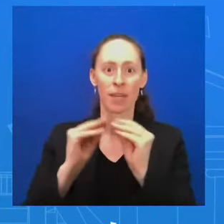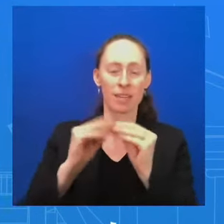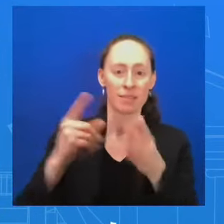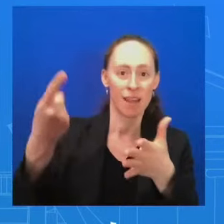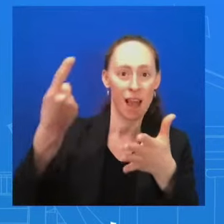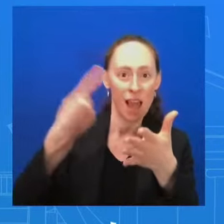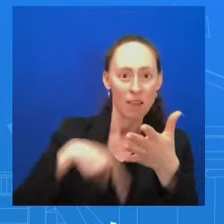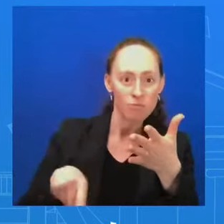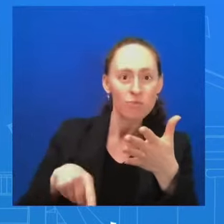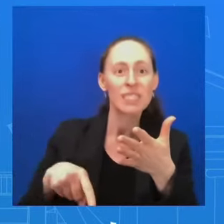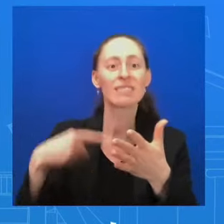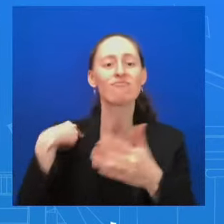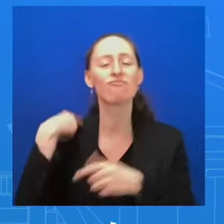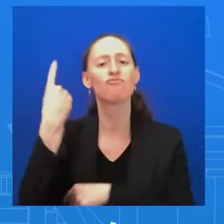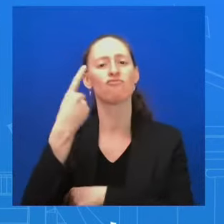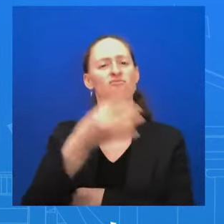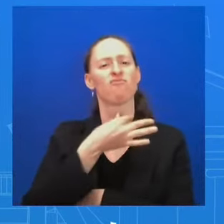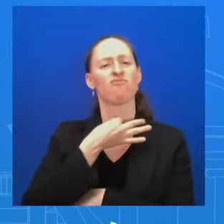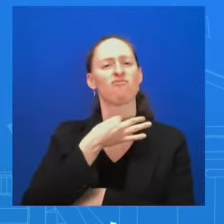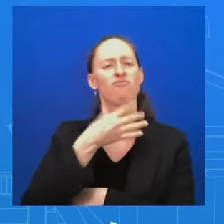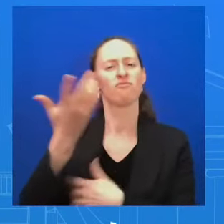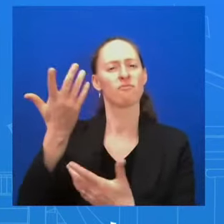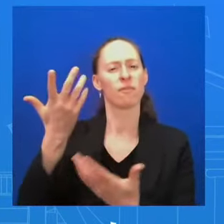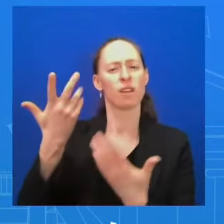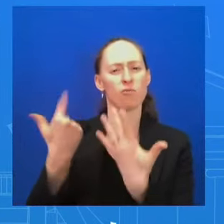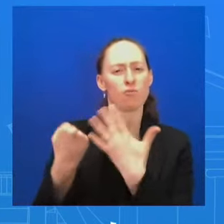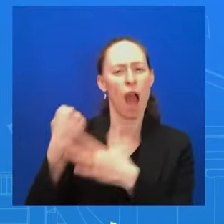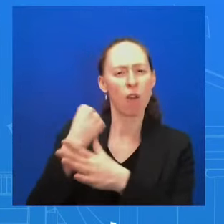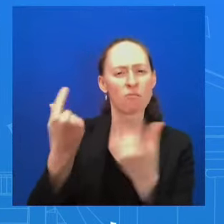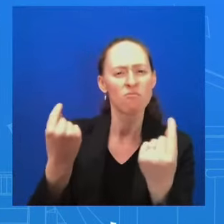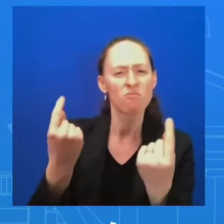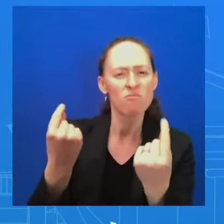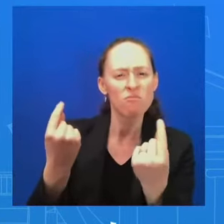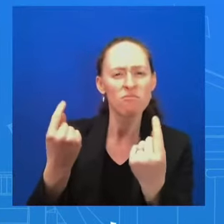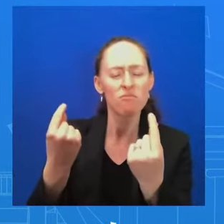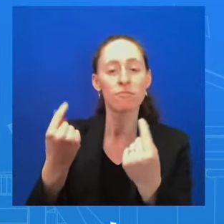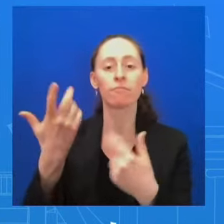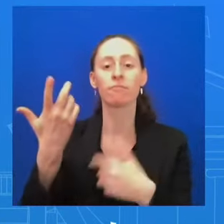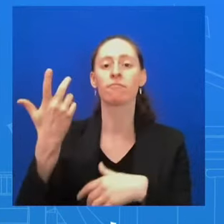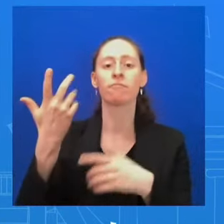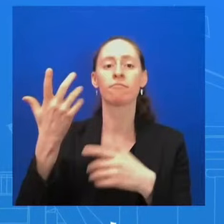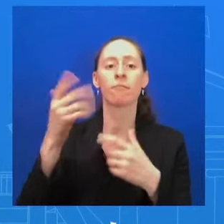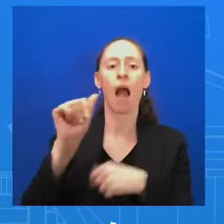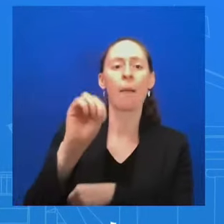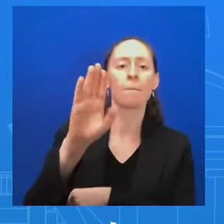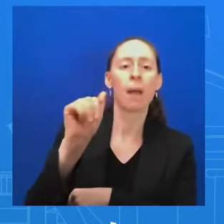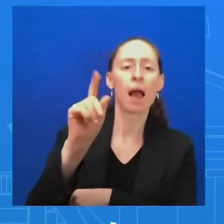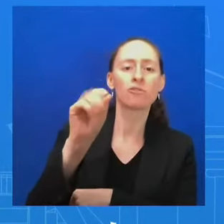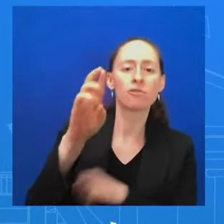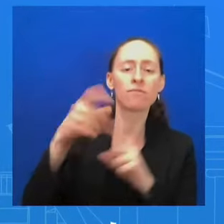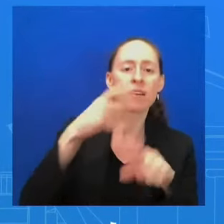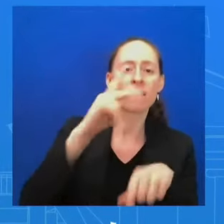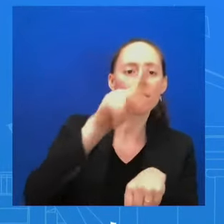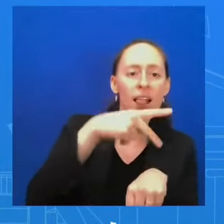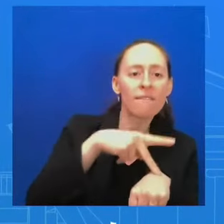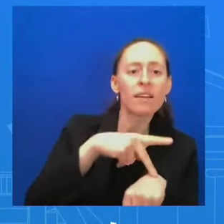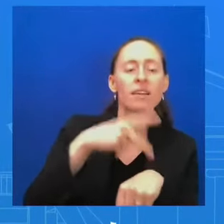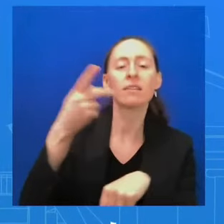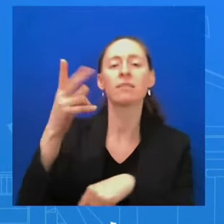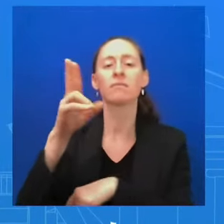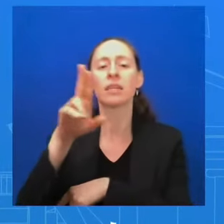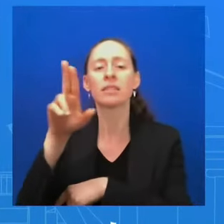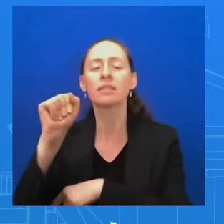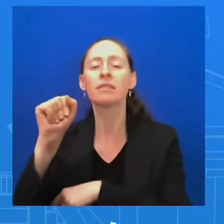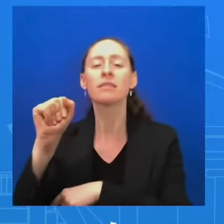ambassador say that the U.S., Japan, and the Philippines are going to start joint patrols in the South China Sea very soon. Can you confirm that and give us any